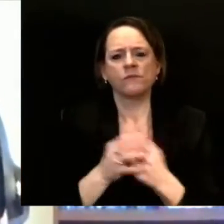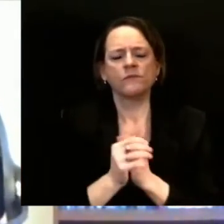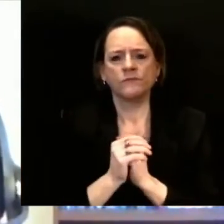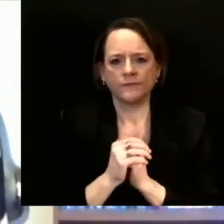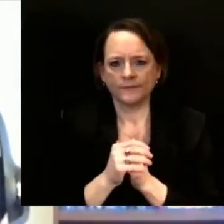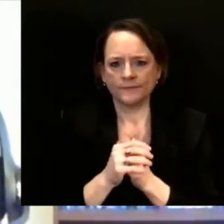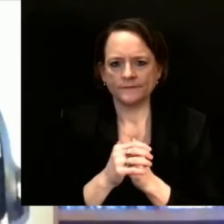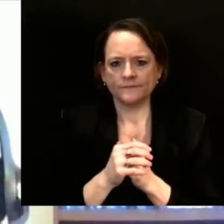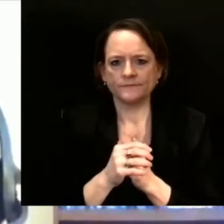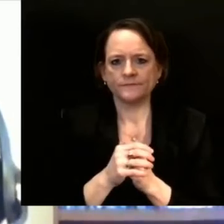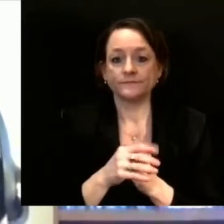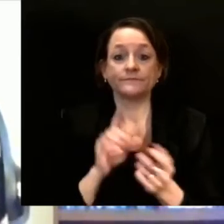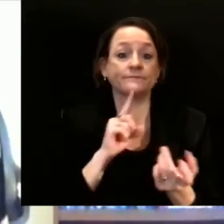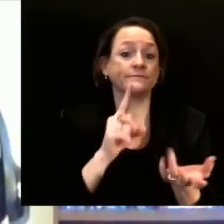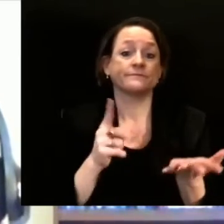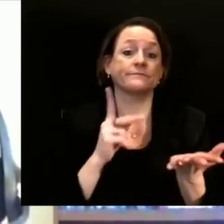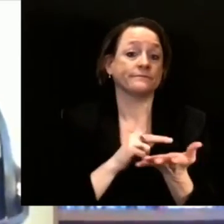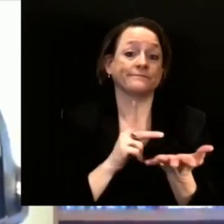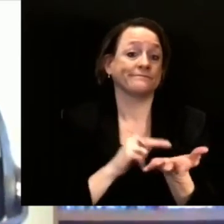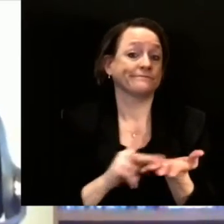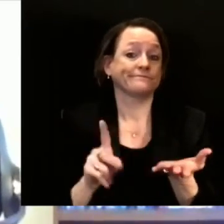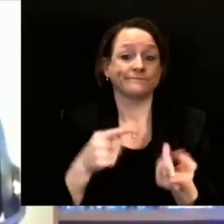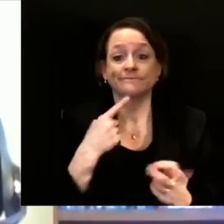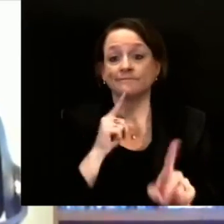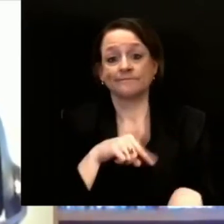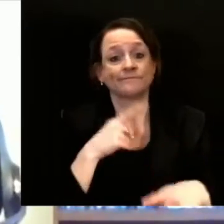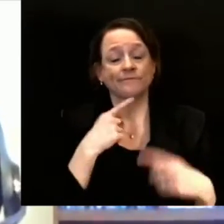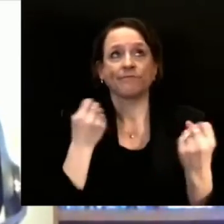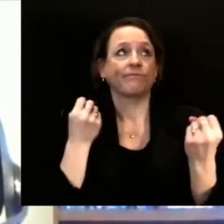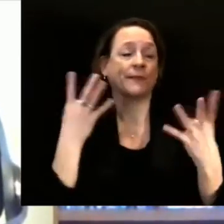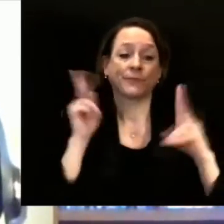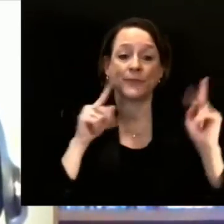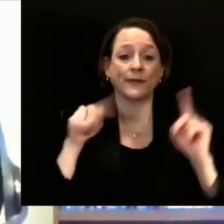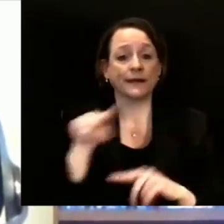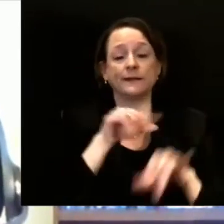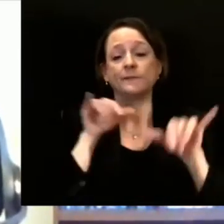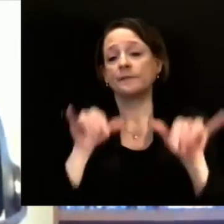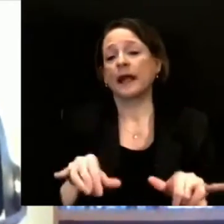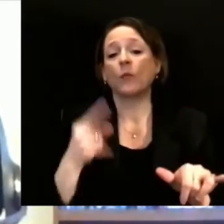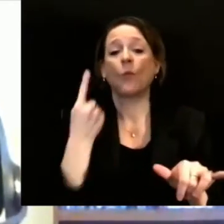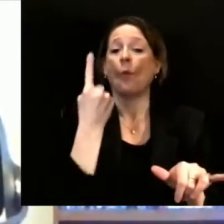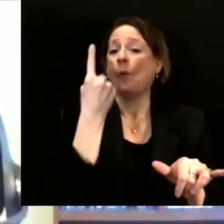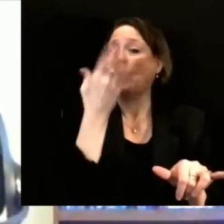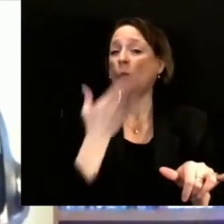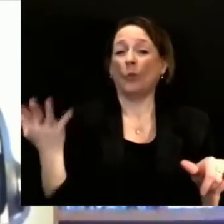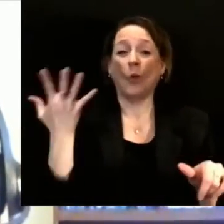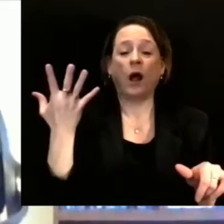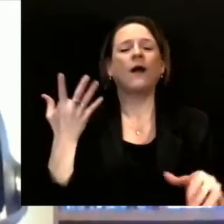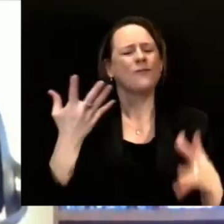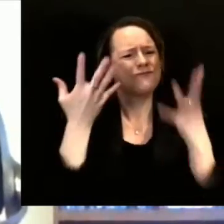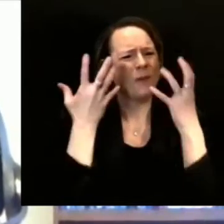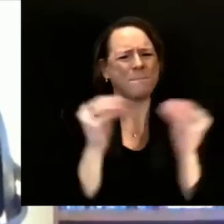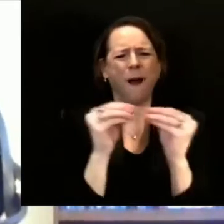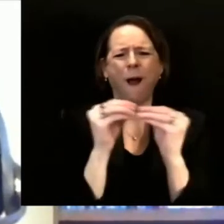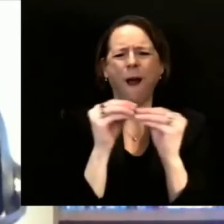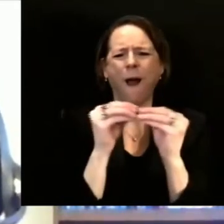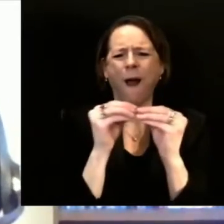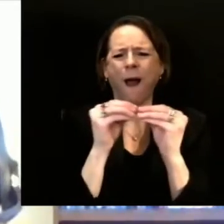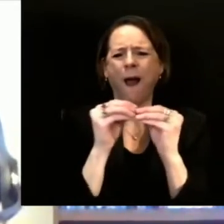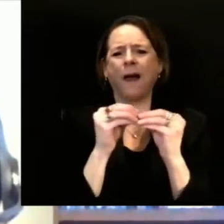We, as I said last week, are the, and the weekly cadence is that our vaccinators